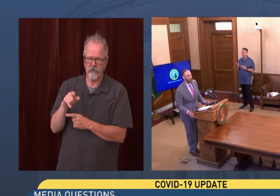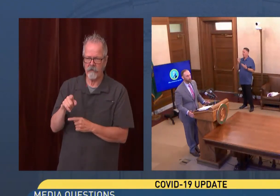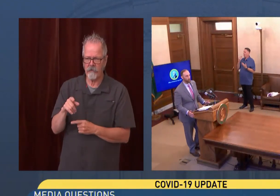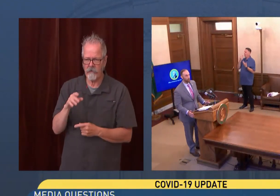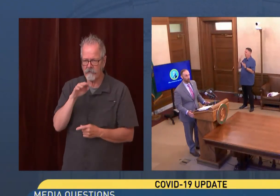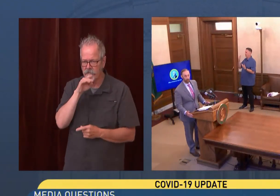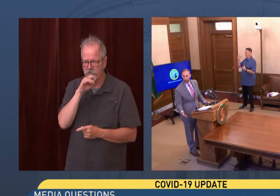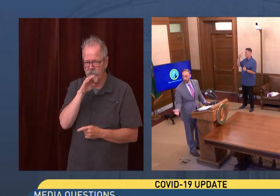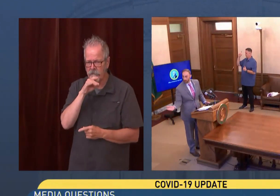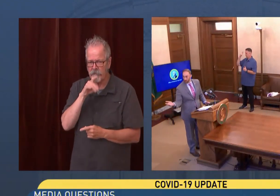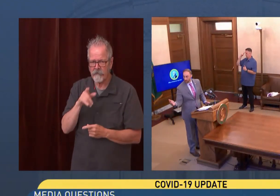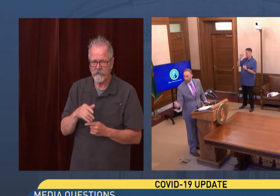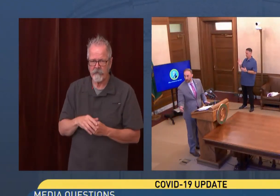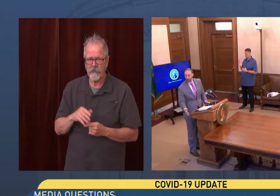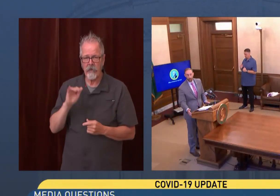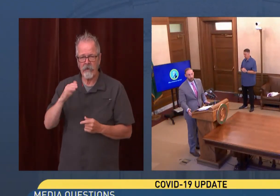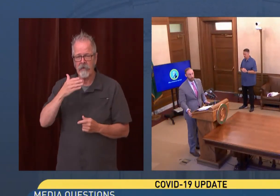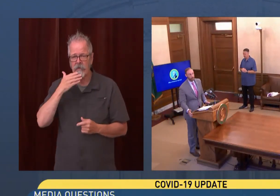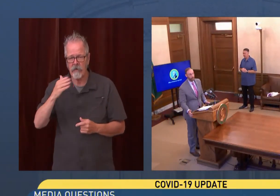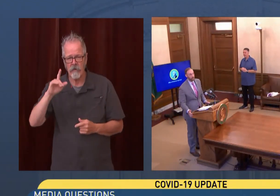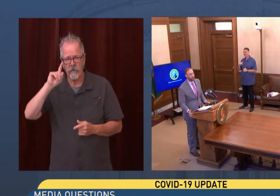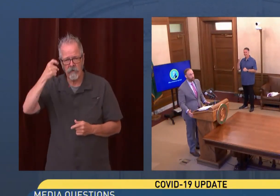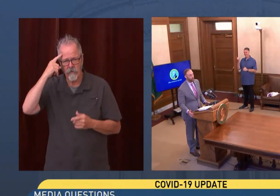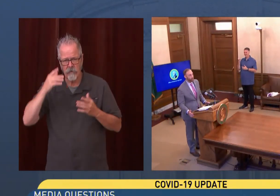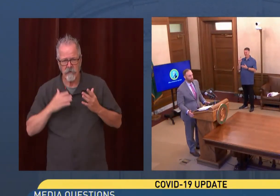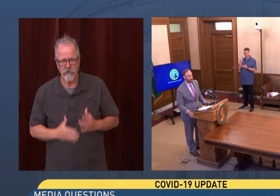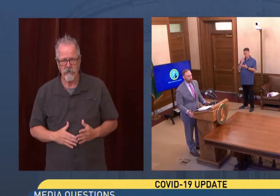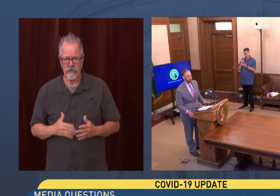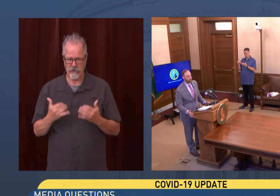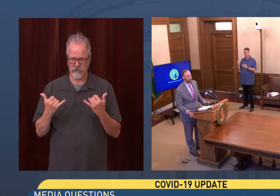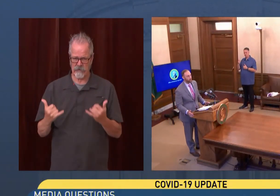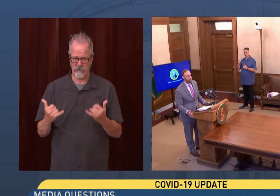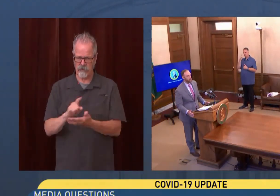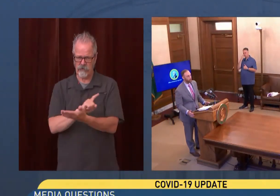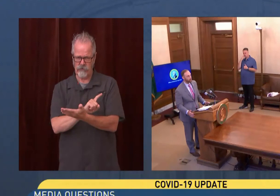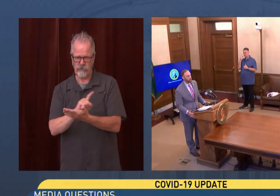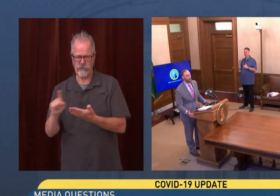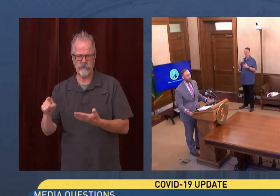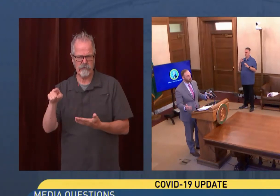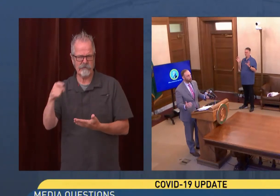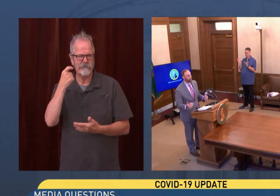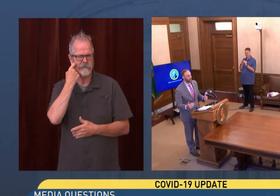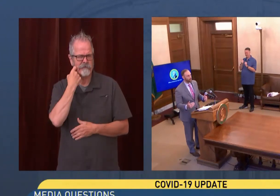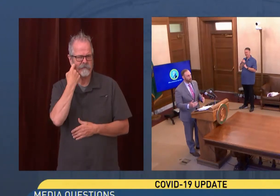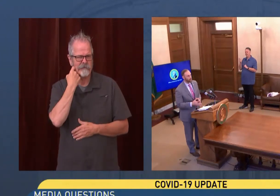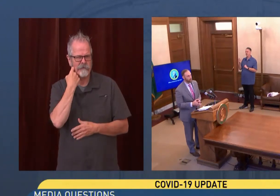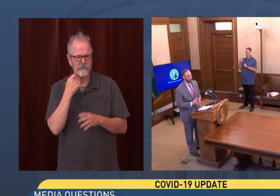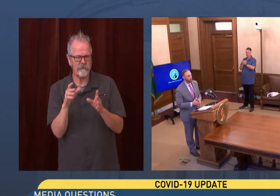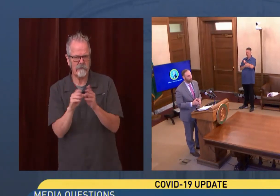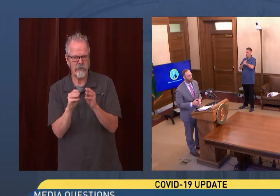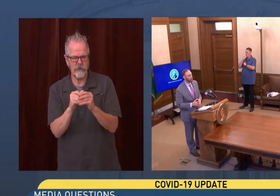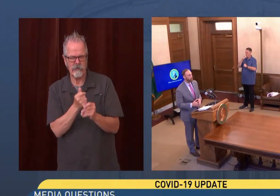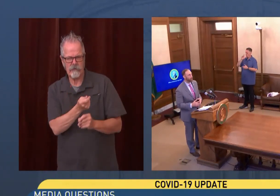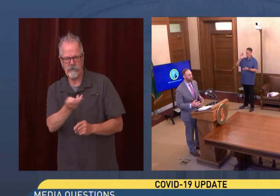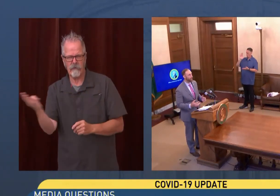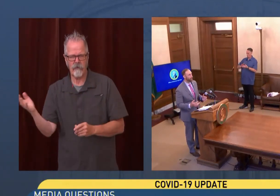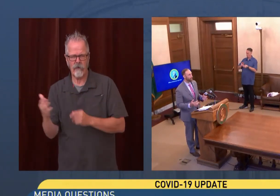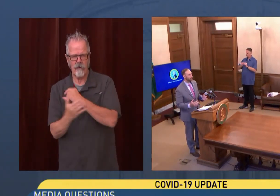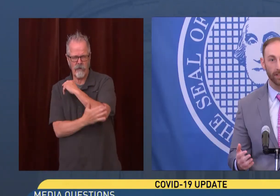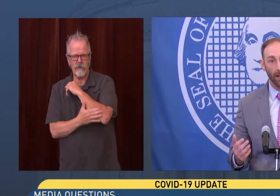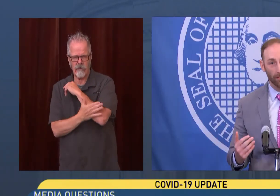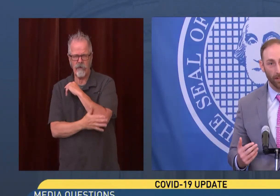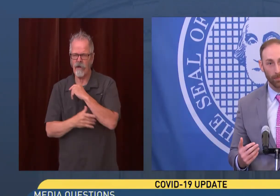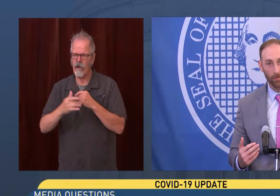wanted to build on your remarks. Earlier this week, you convened several conversations with some of the counties that have lower vaccination rates, where we brought